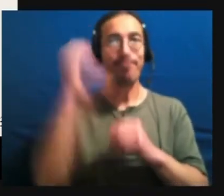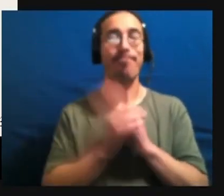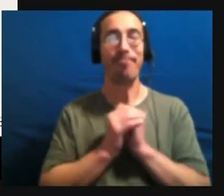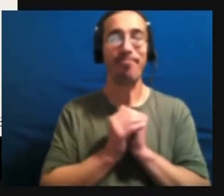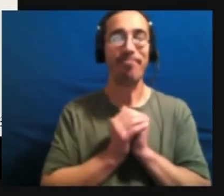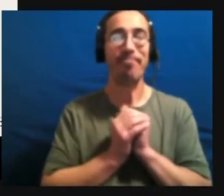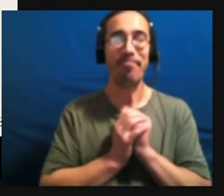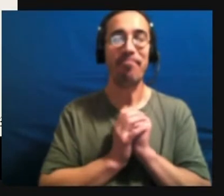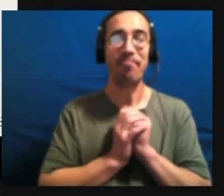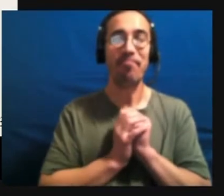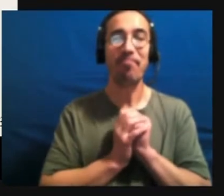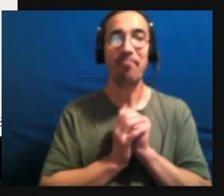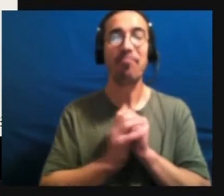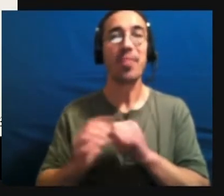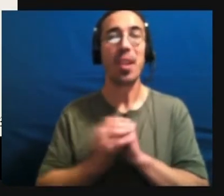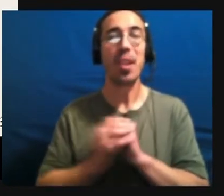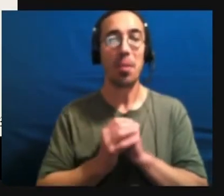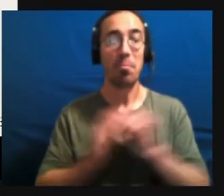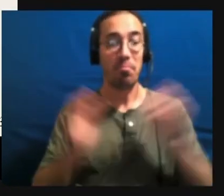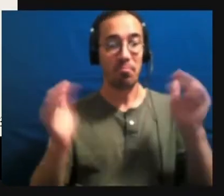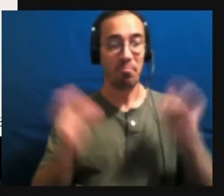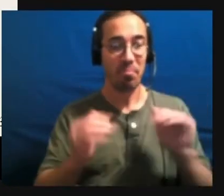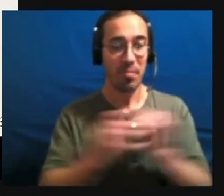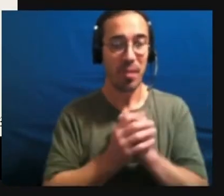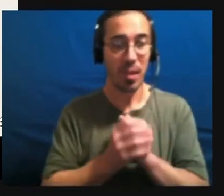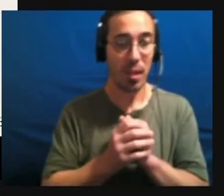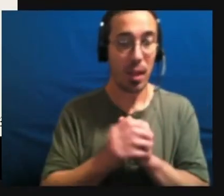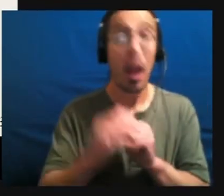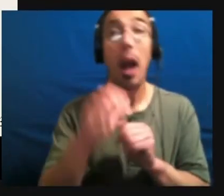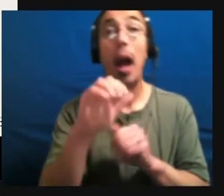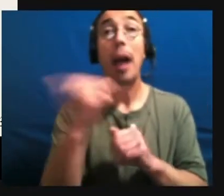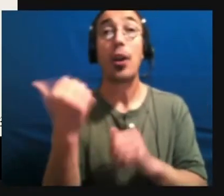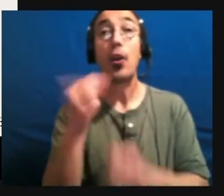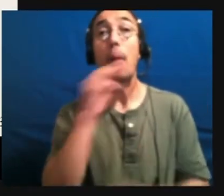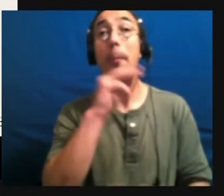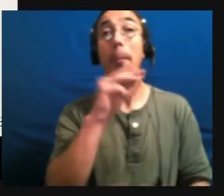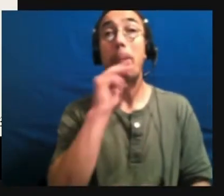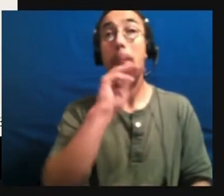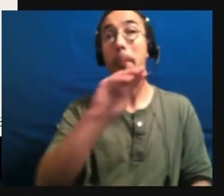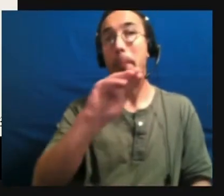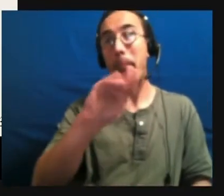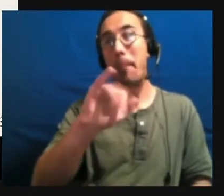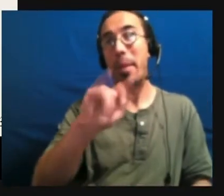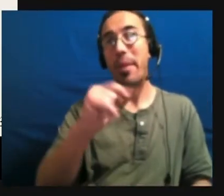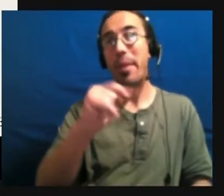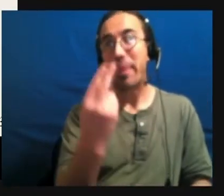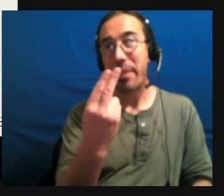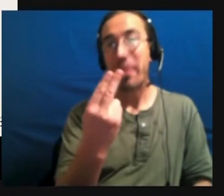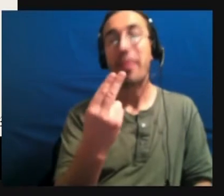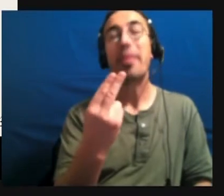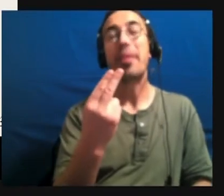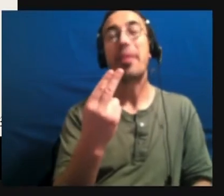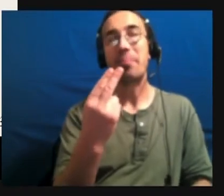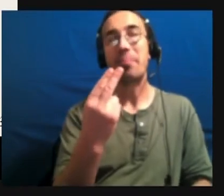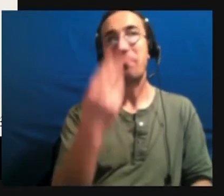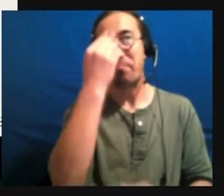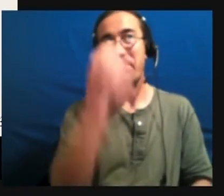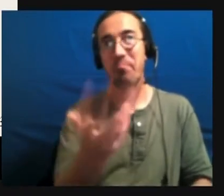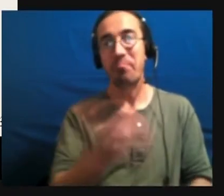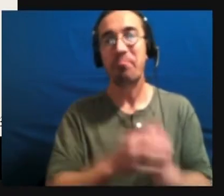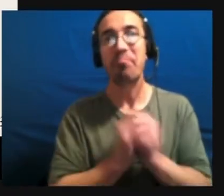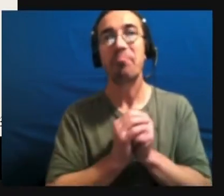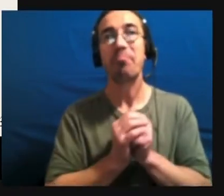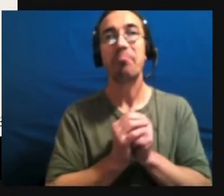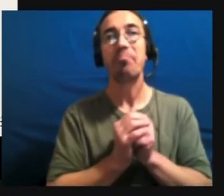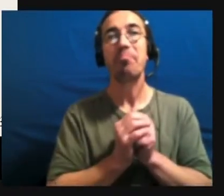Another, uh, another myth that's important to break here is the idea that